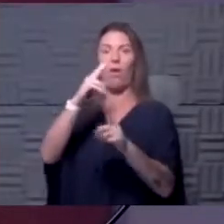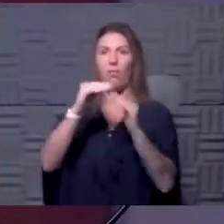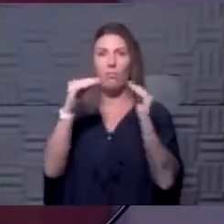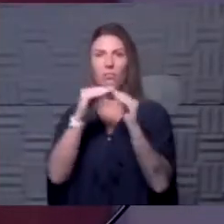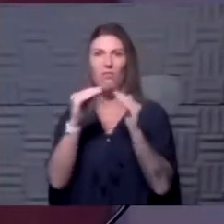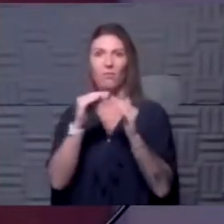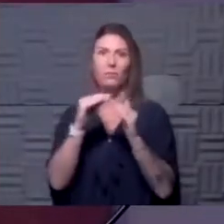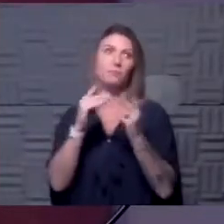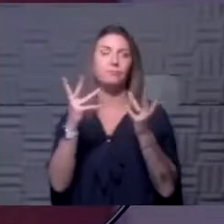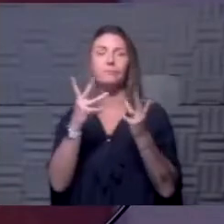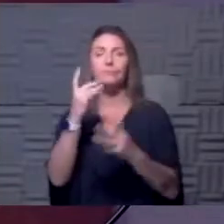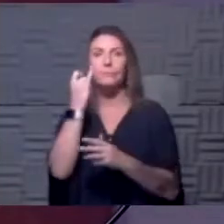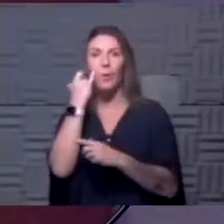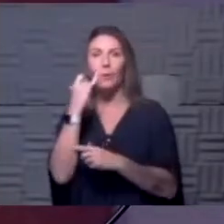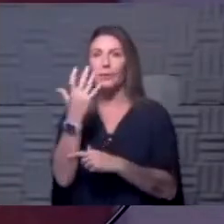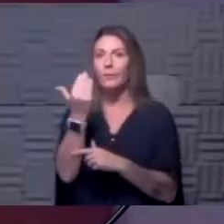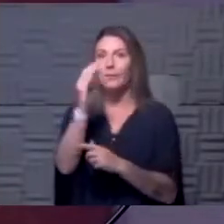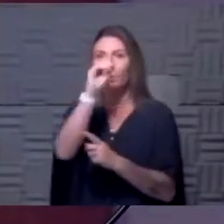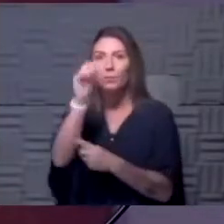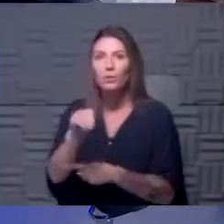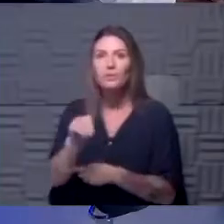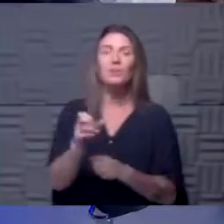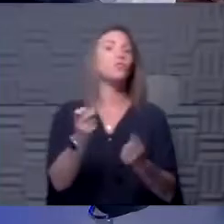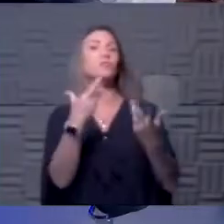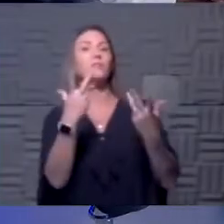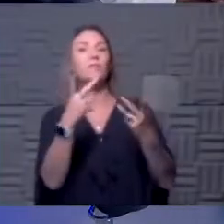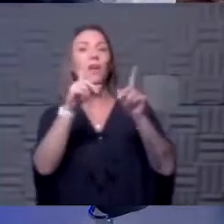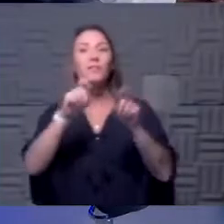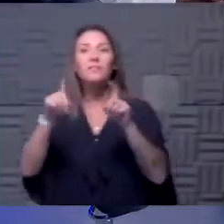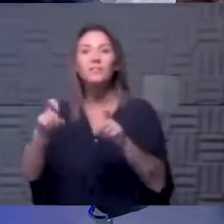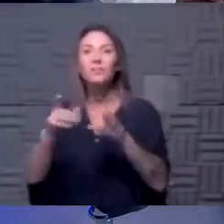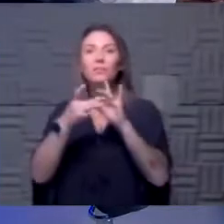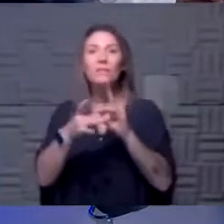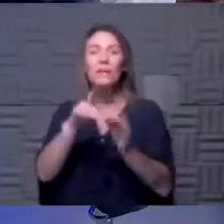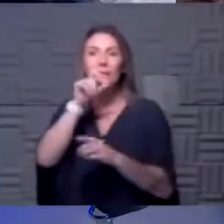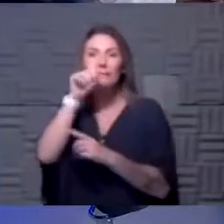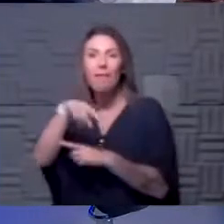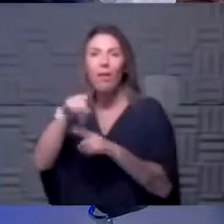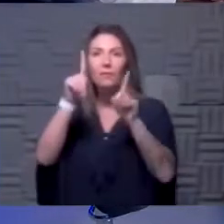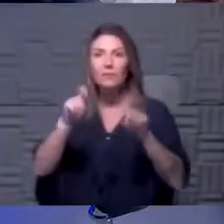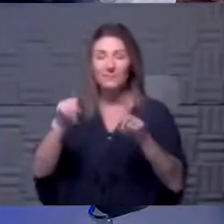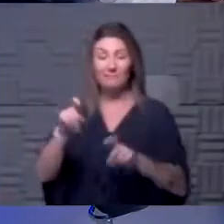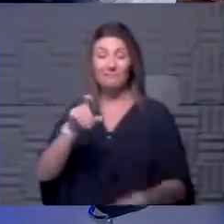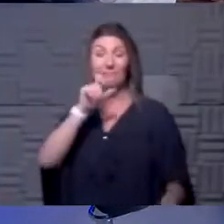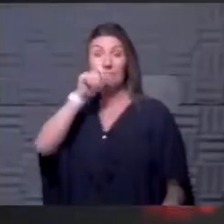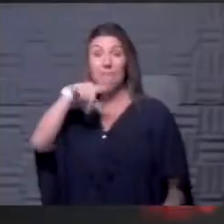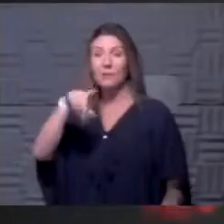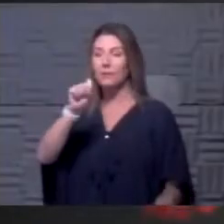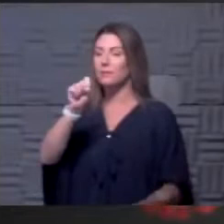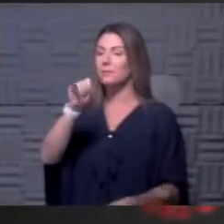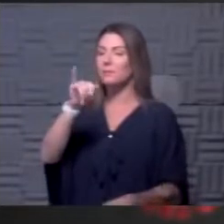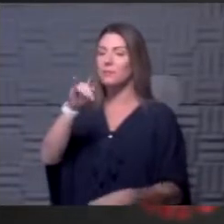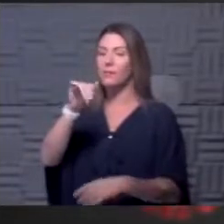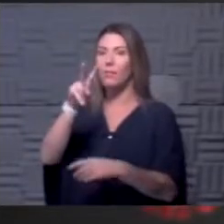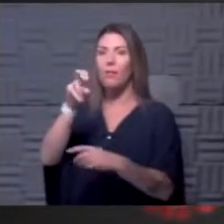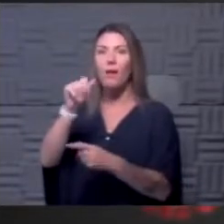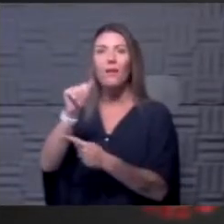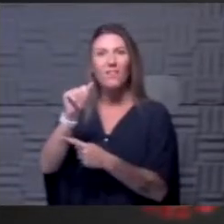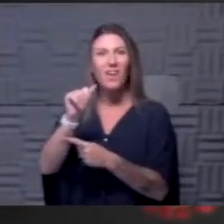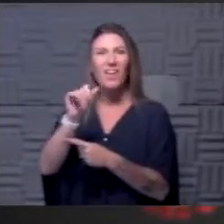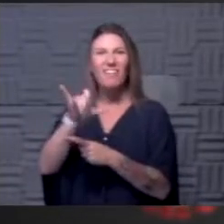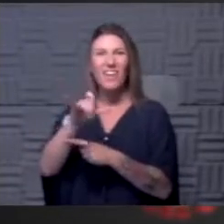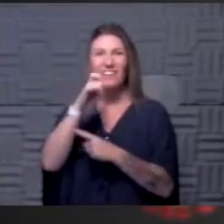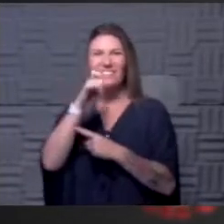% positivity rate. So we get a lot of questions about saliva testing. The next question is, if saliva testing is not considered diagnostic,